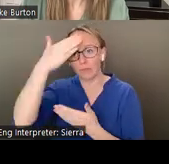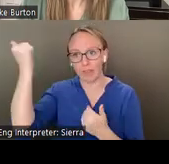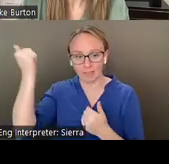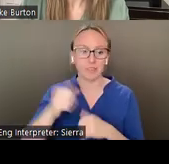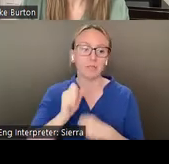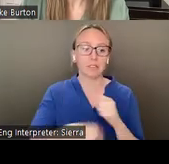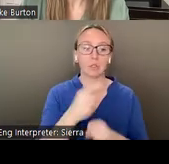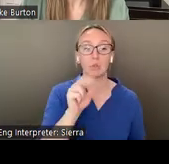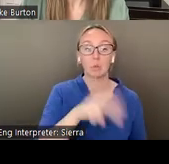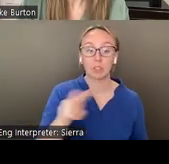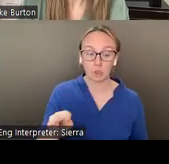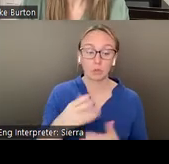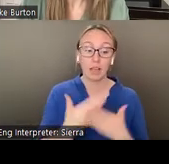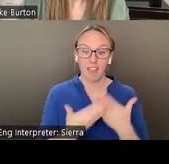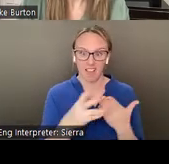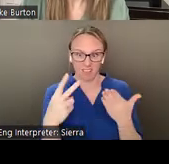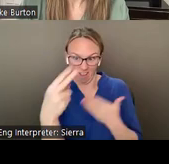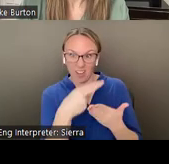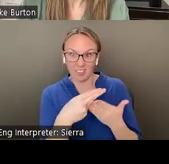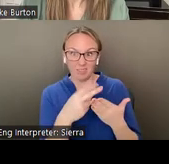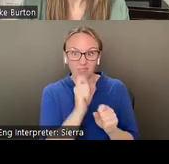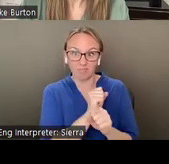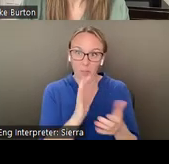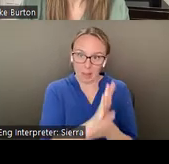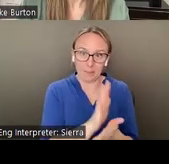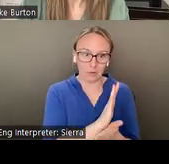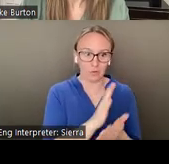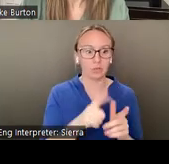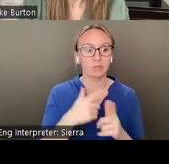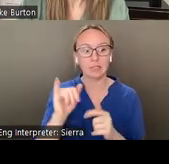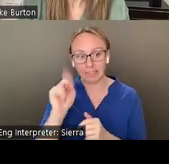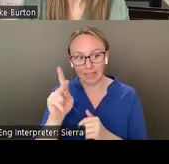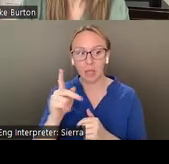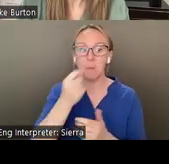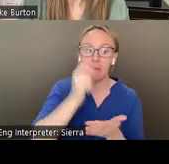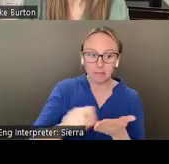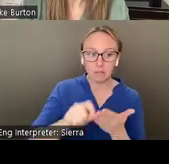pencil, paint 32 inches by 24 inches.